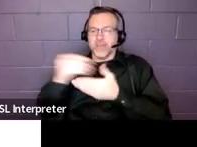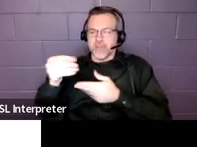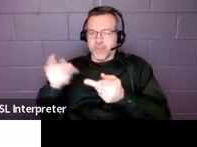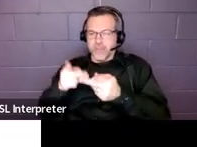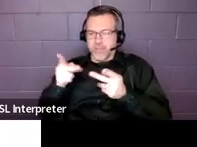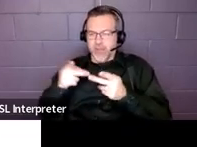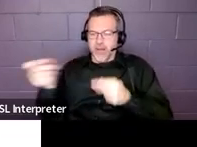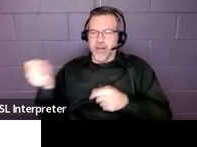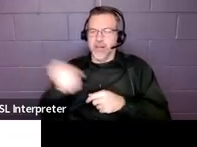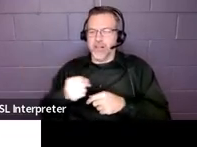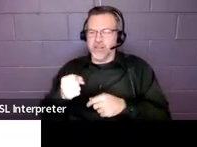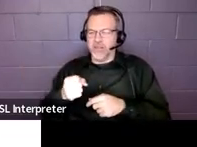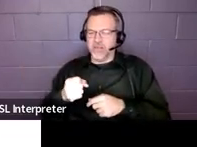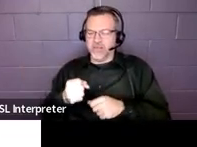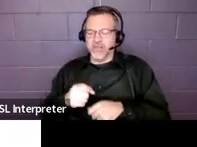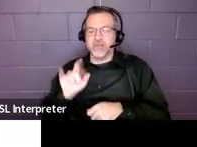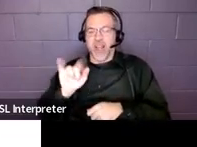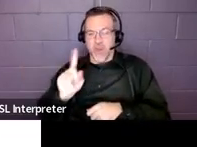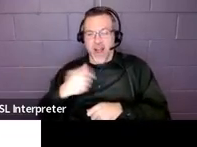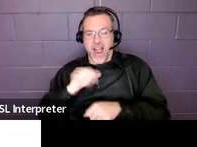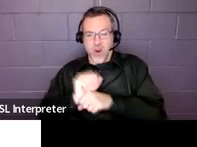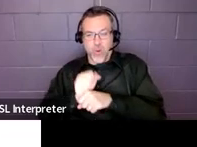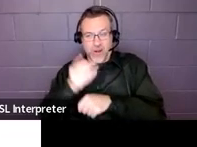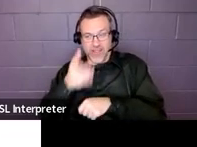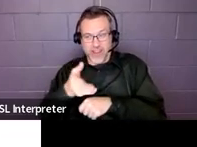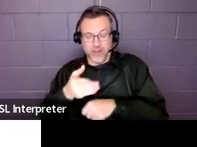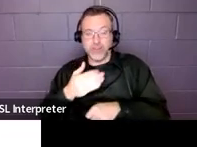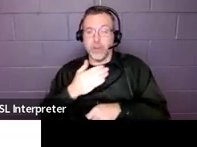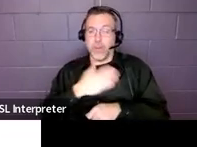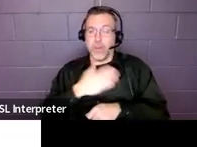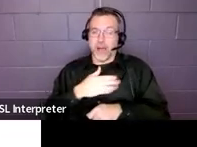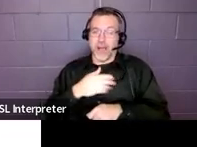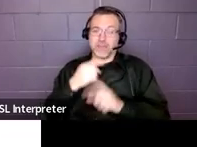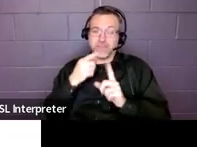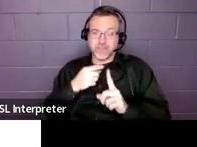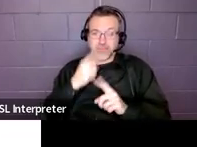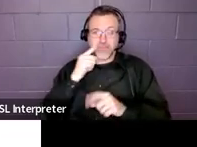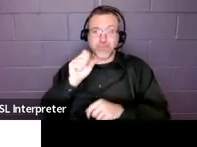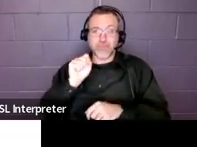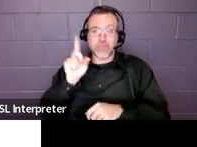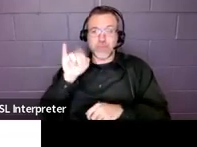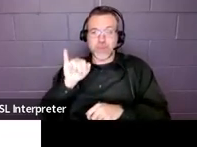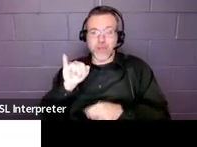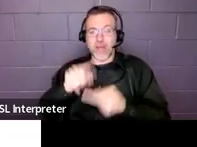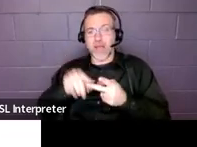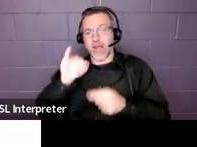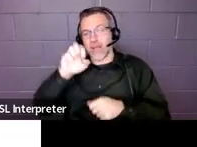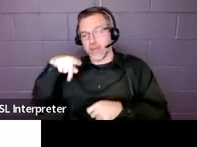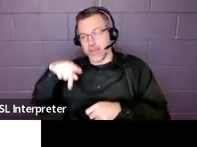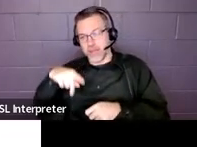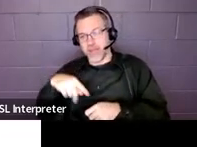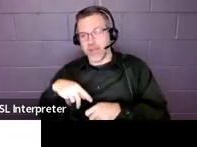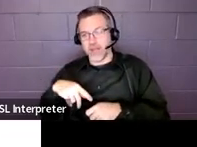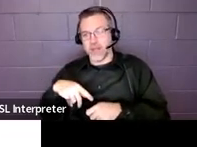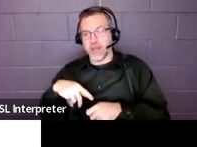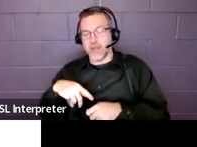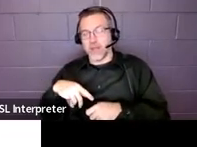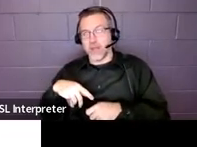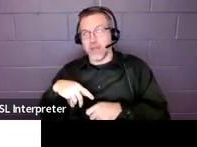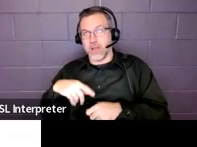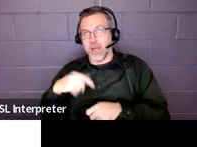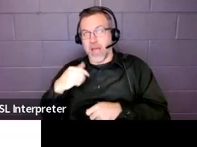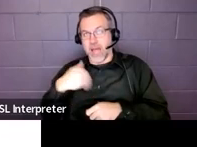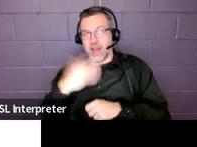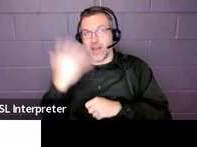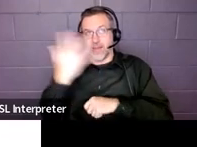That's where I worked when I was a teacher. So my baseline for SDI on my IEPs was six, five